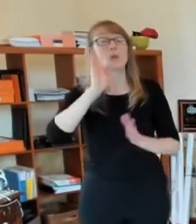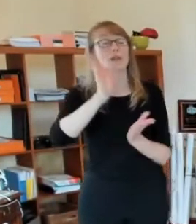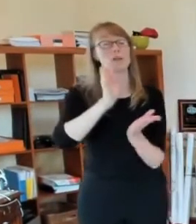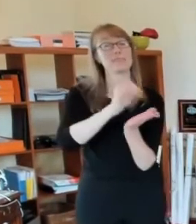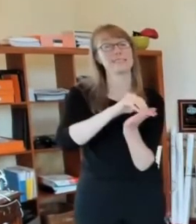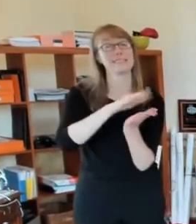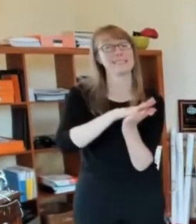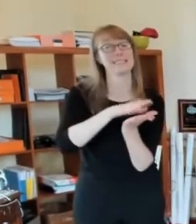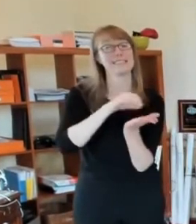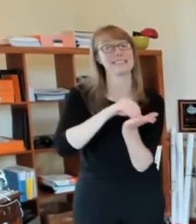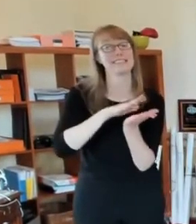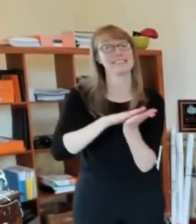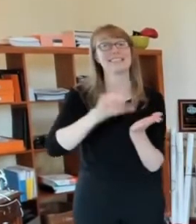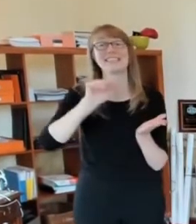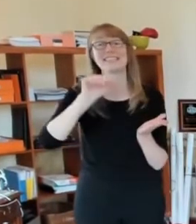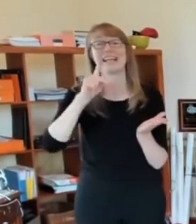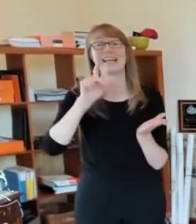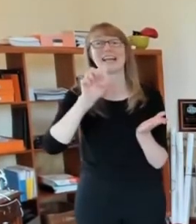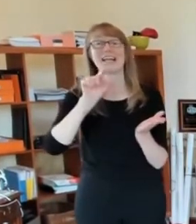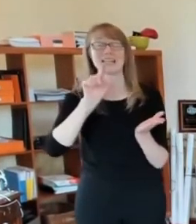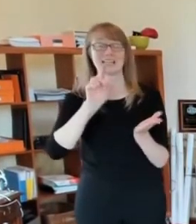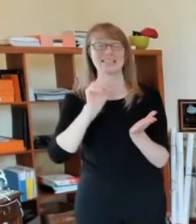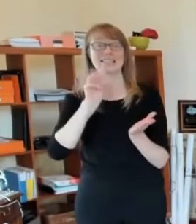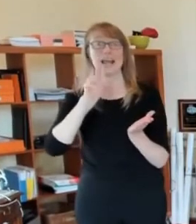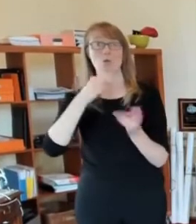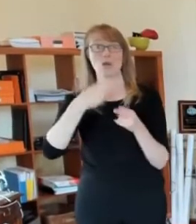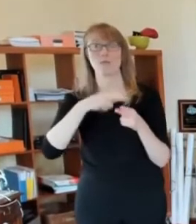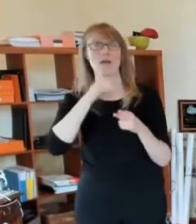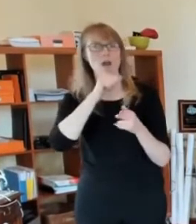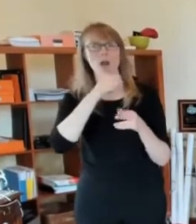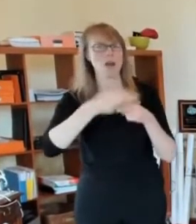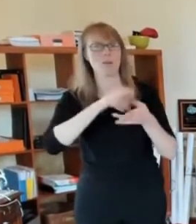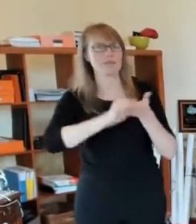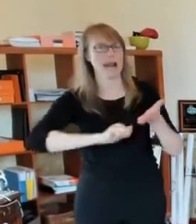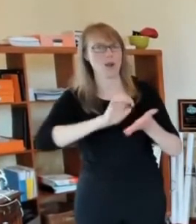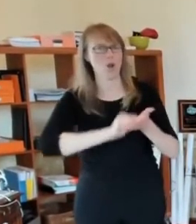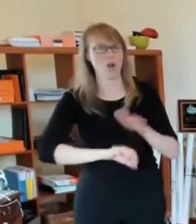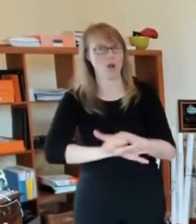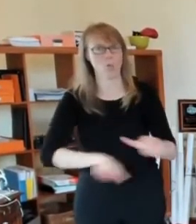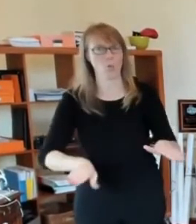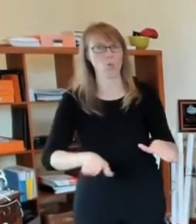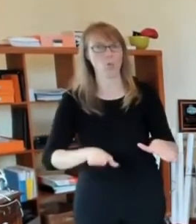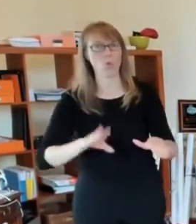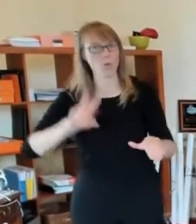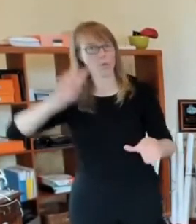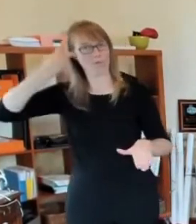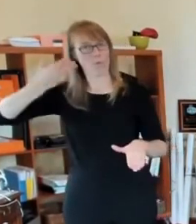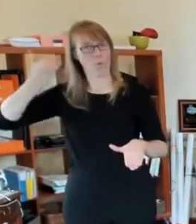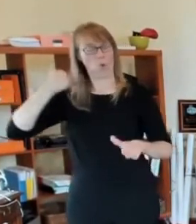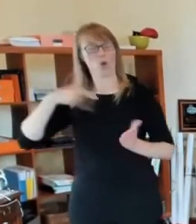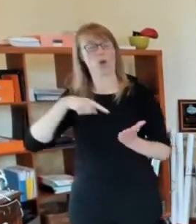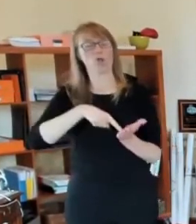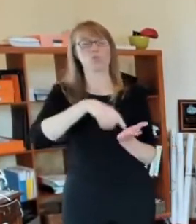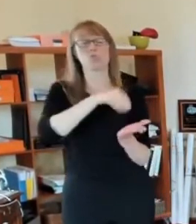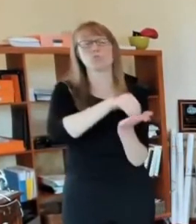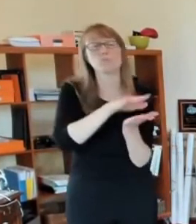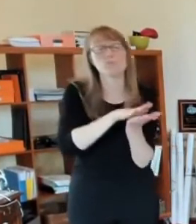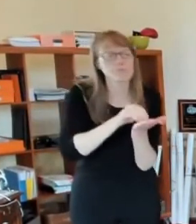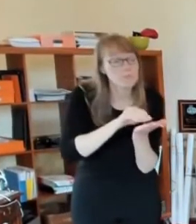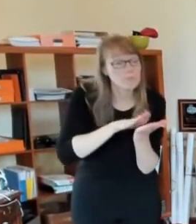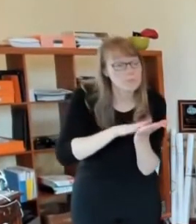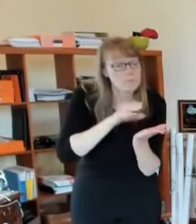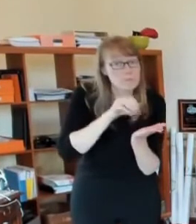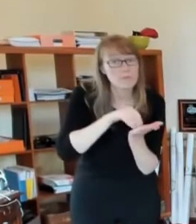Louis. There was there's also a business, um, Hammerstones, which is in uh, Soulard, which also